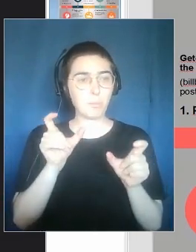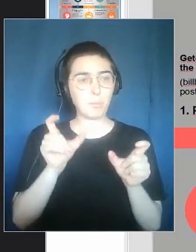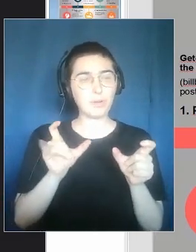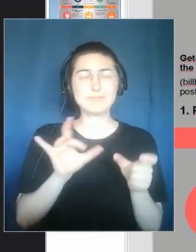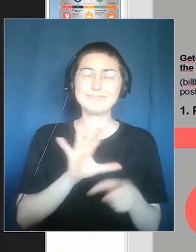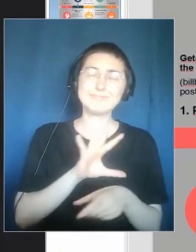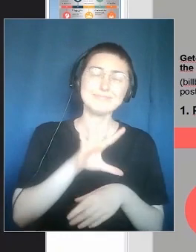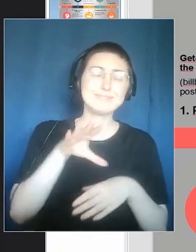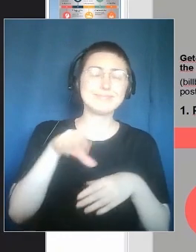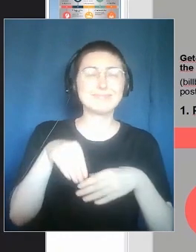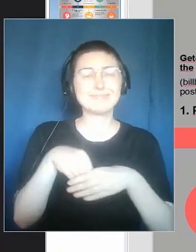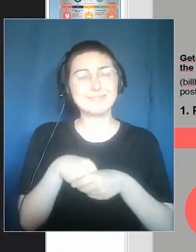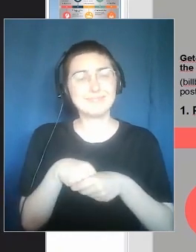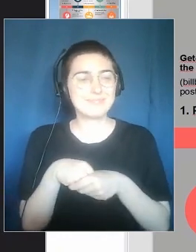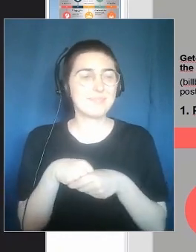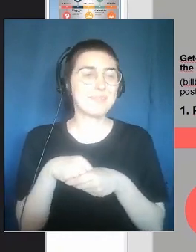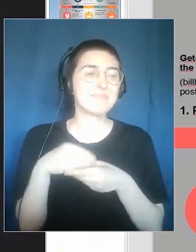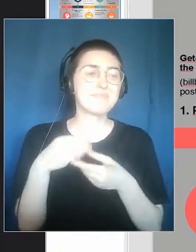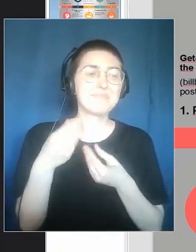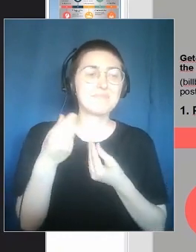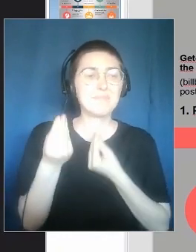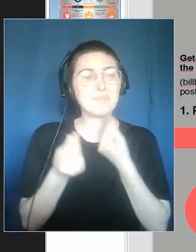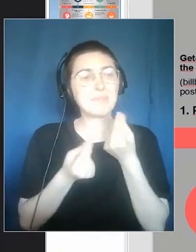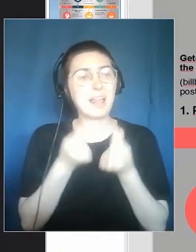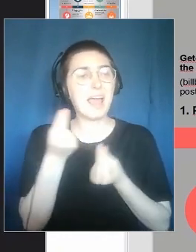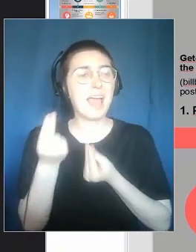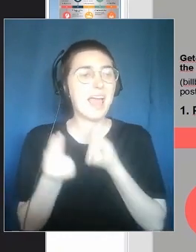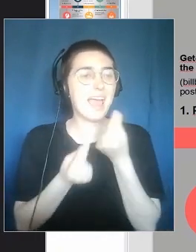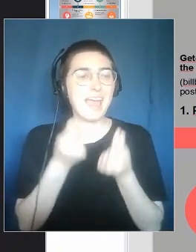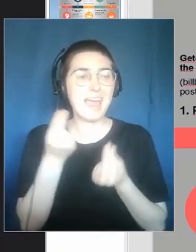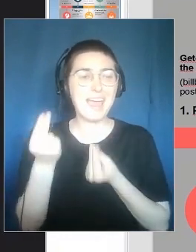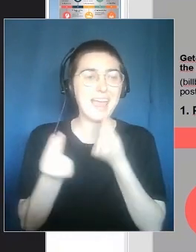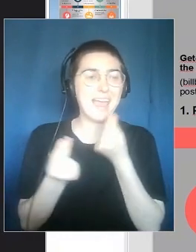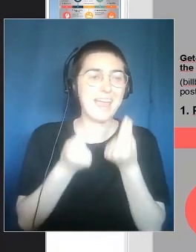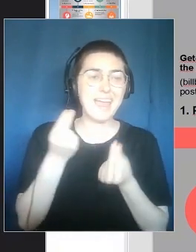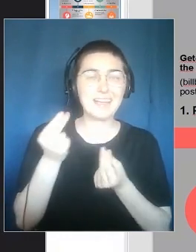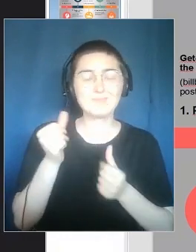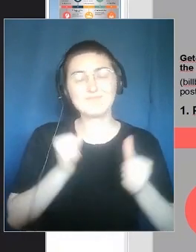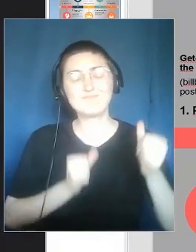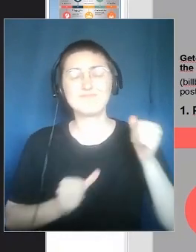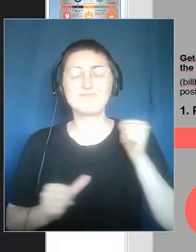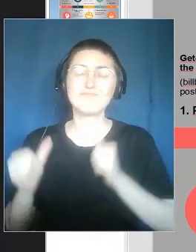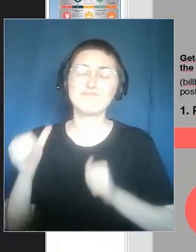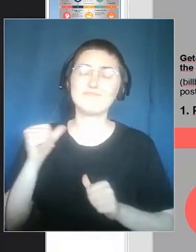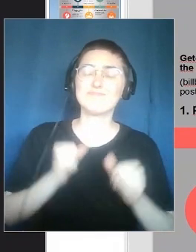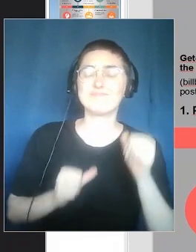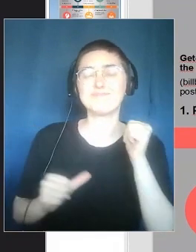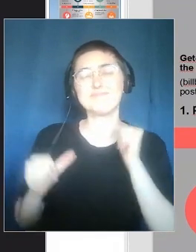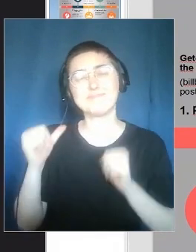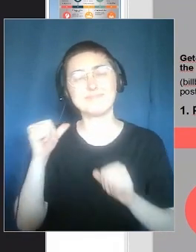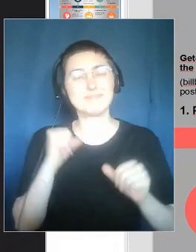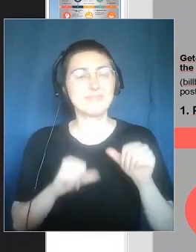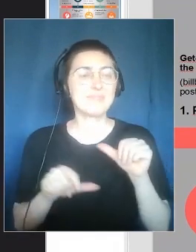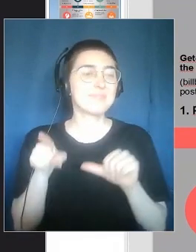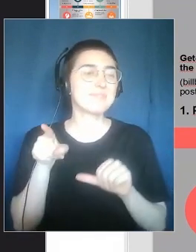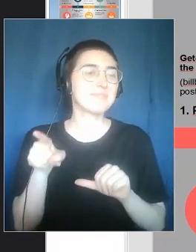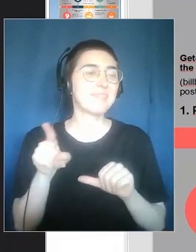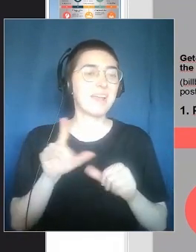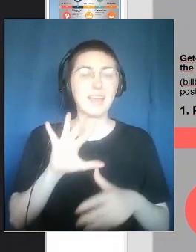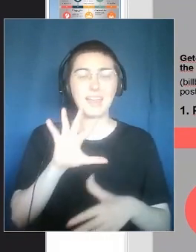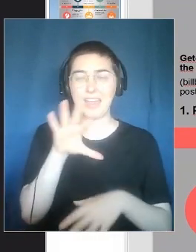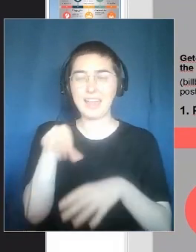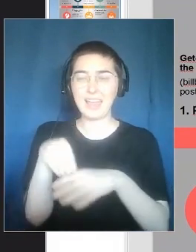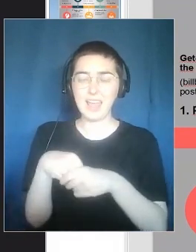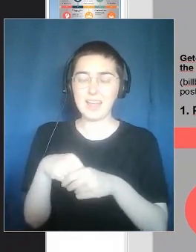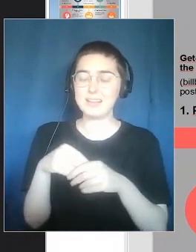silent play, those who play, enter in a sort of bubble, in a